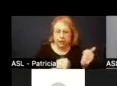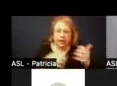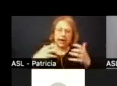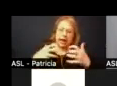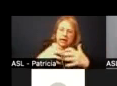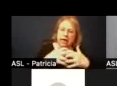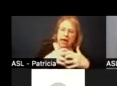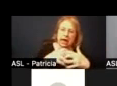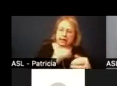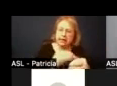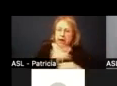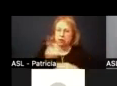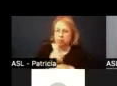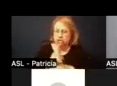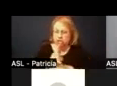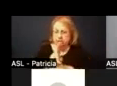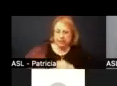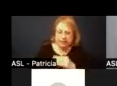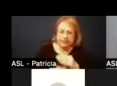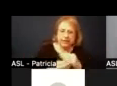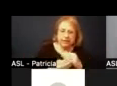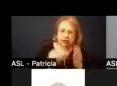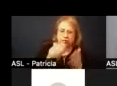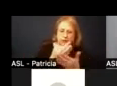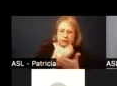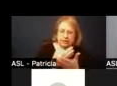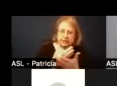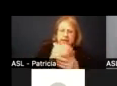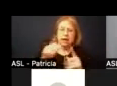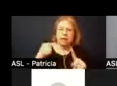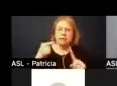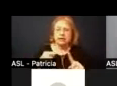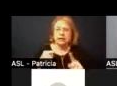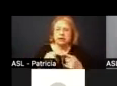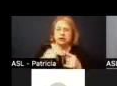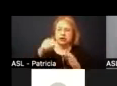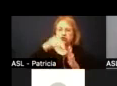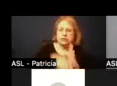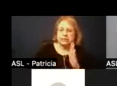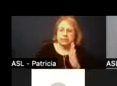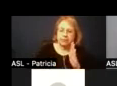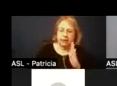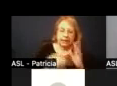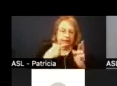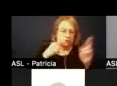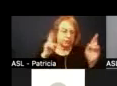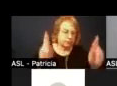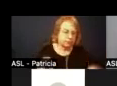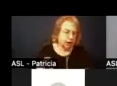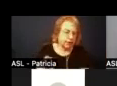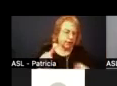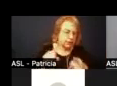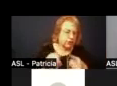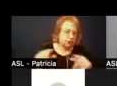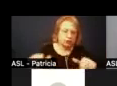use of um these additional funds to those and particularly to deepen uh in response to uh the